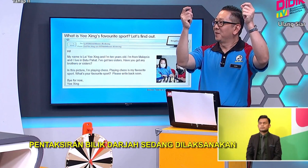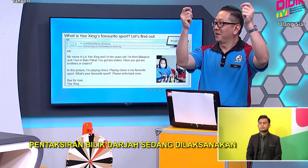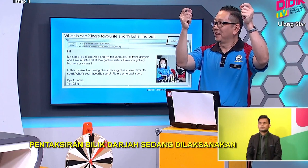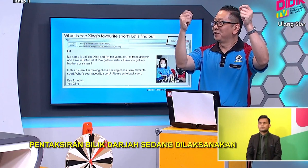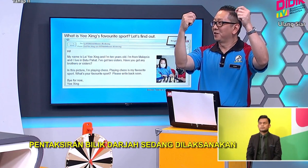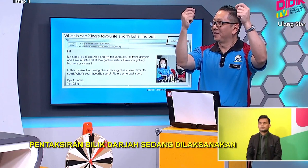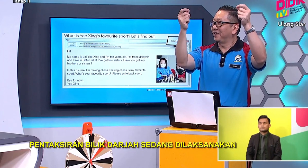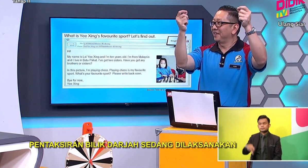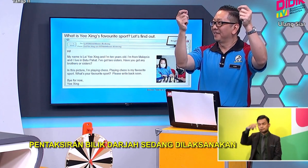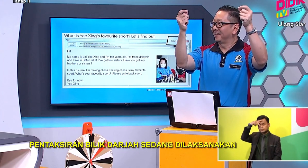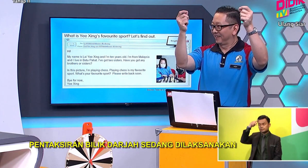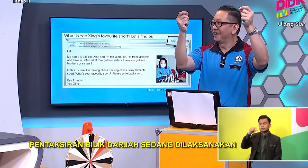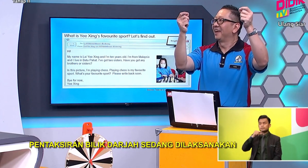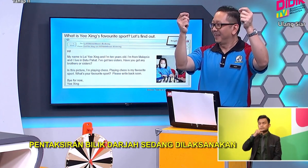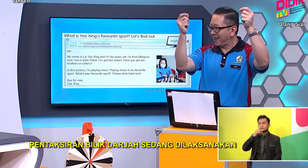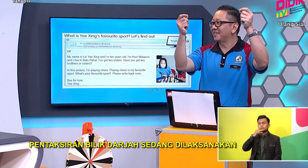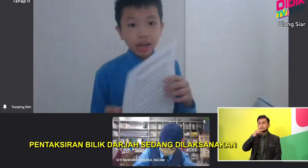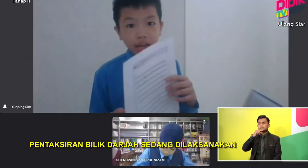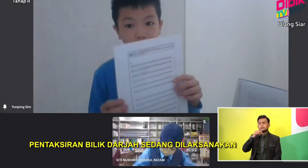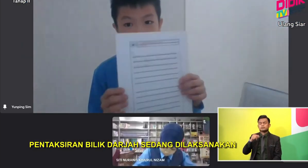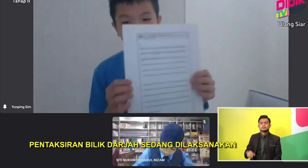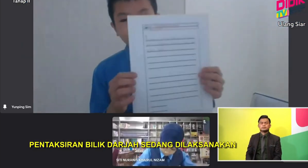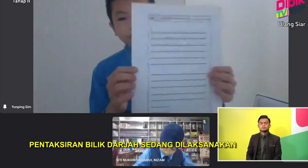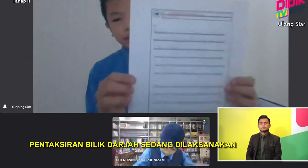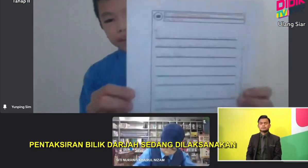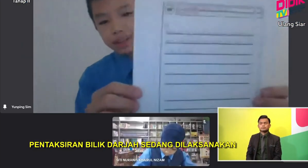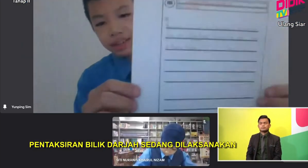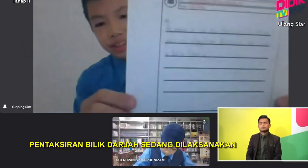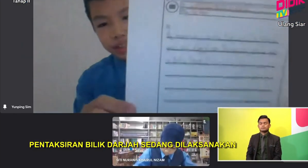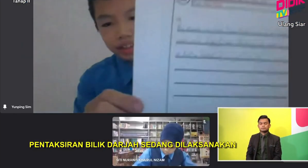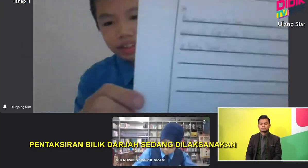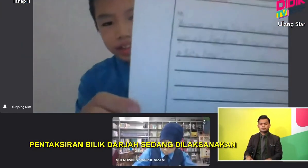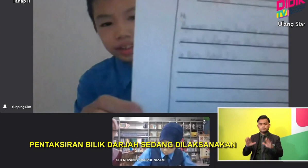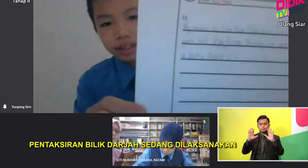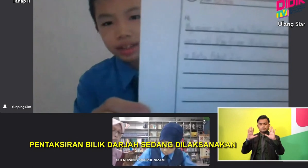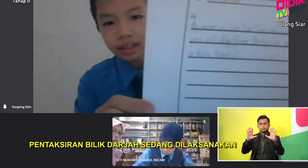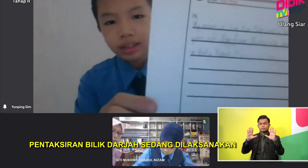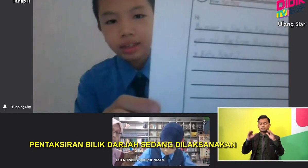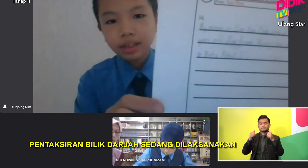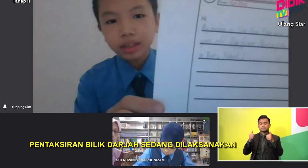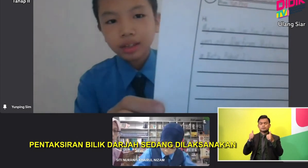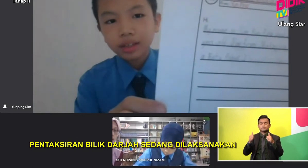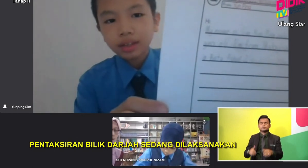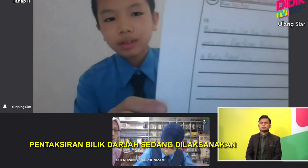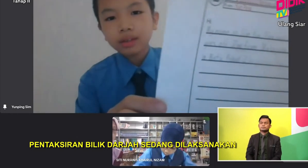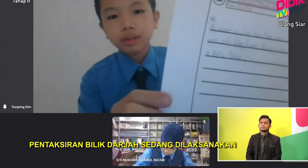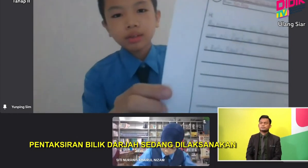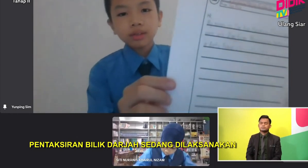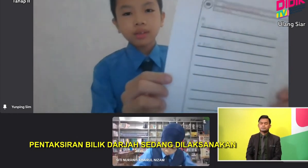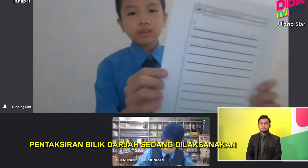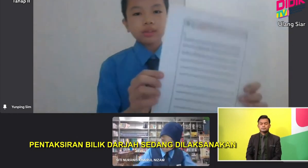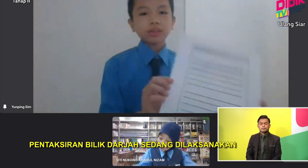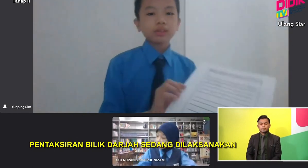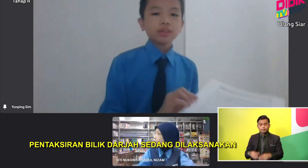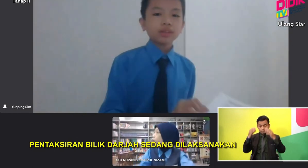Peng Peng, can you show again? Yes. Right. Show again. Okay. Good job. Okay. I will